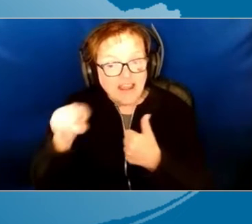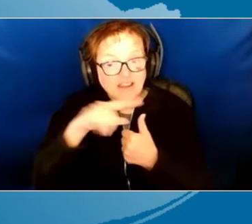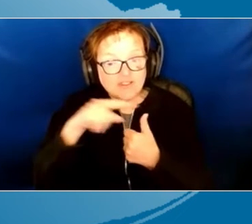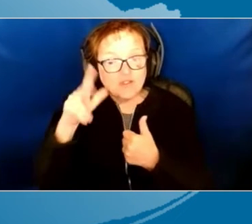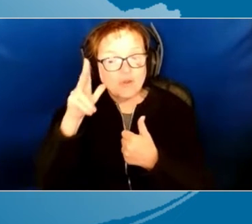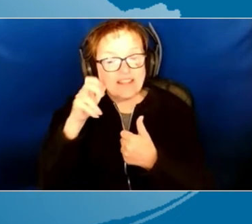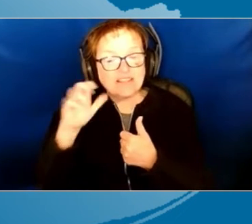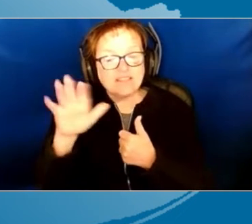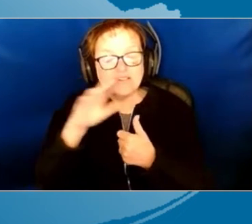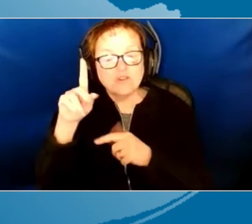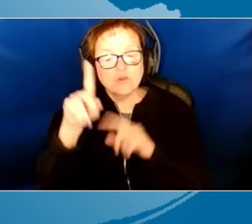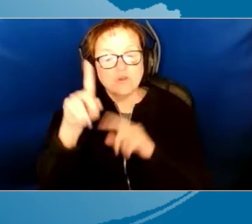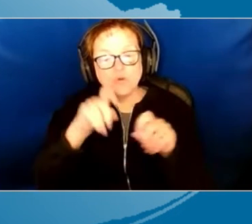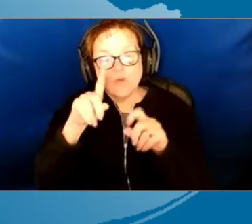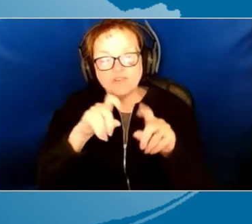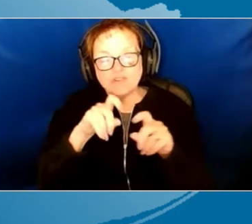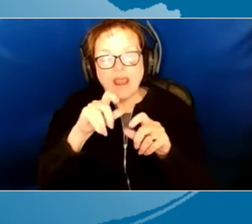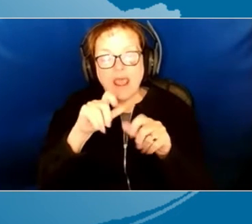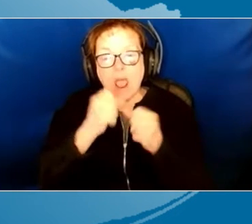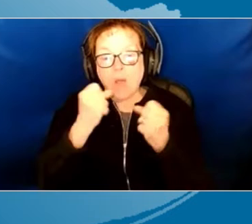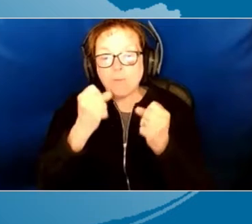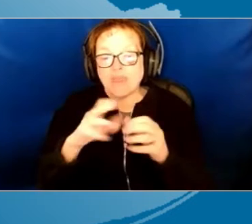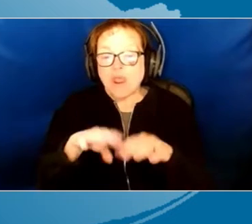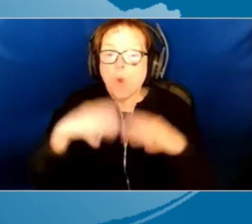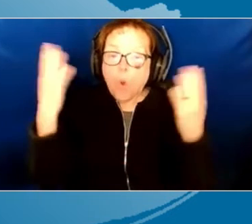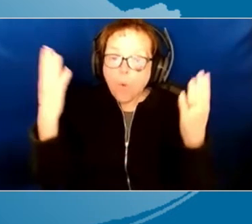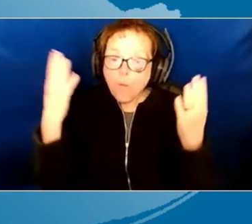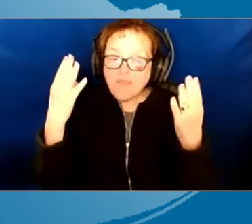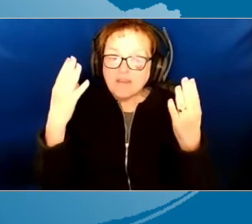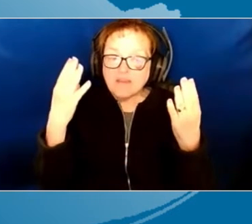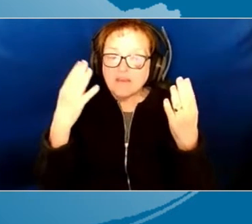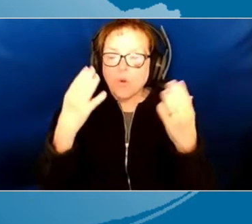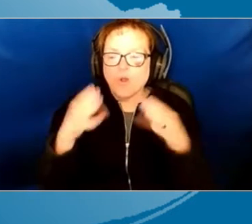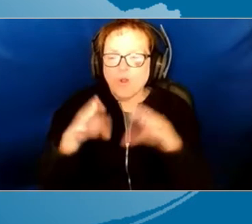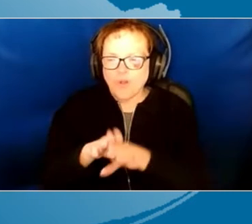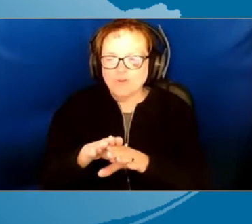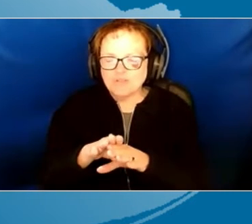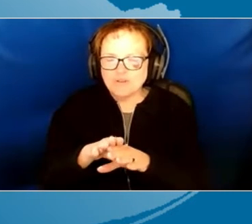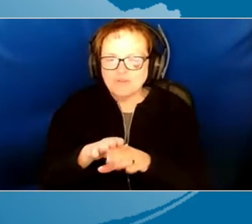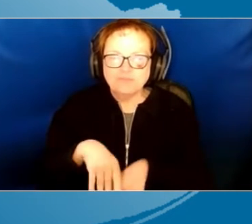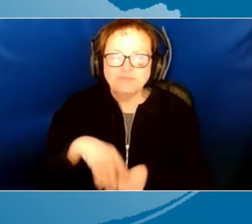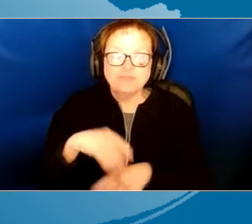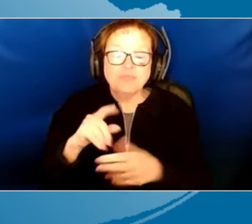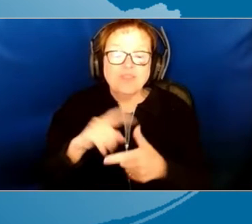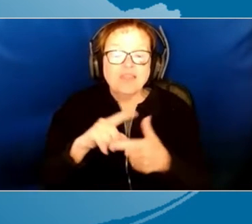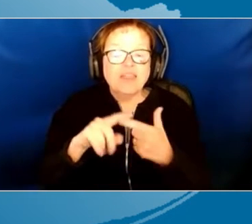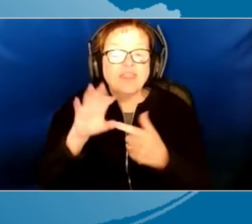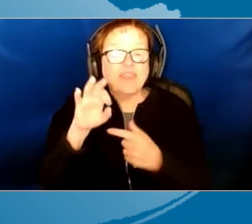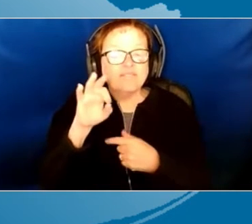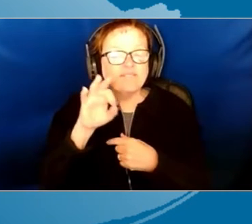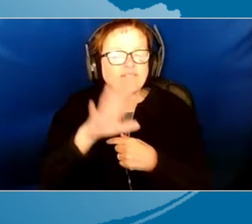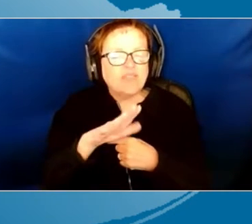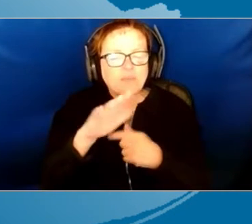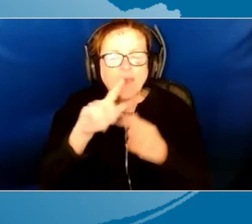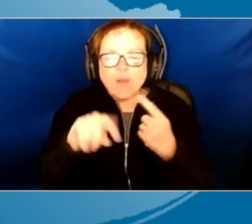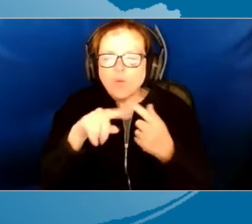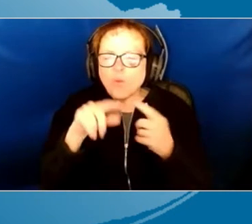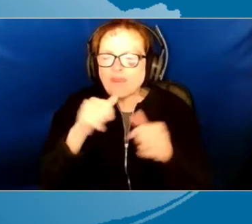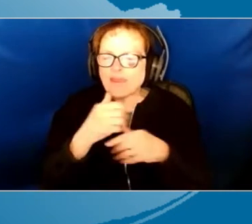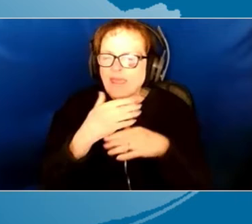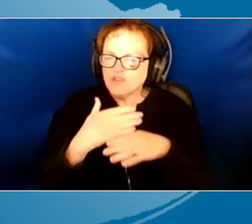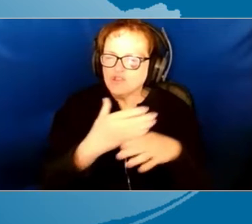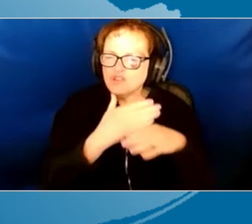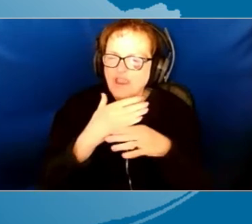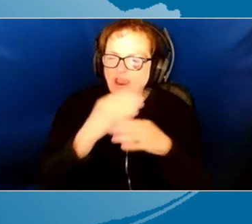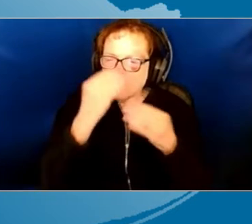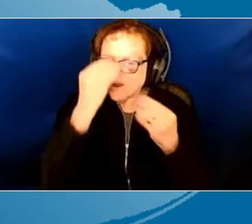how many are open ended versus these closed ended yes, no. What about feedback? When can we share information? Some of you may